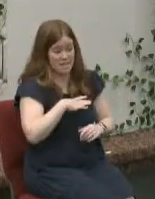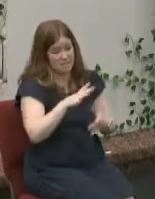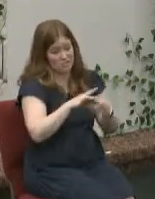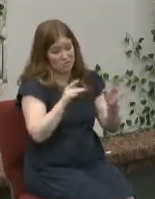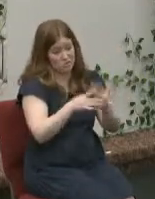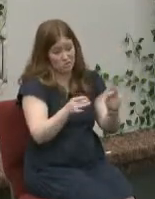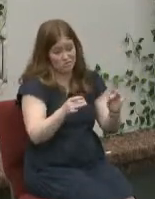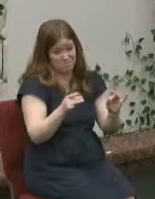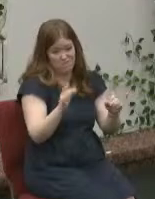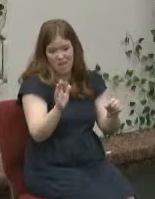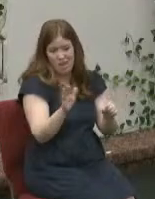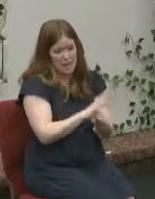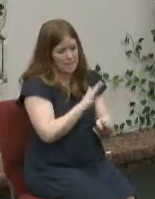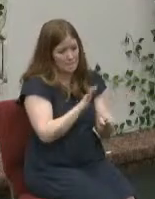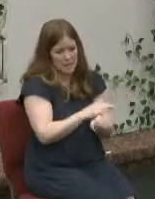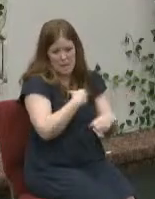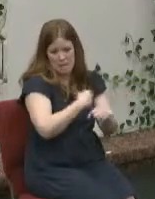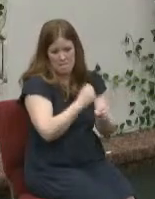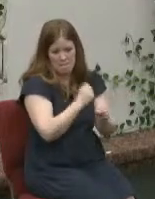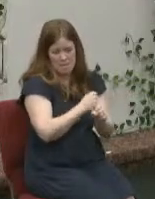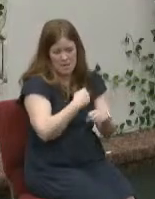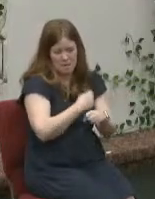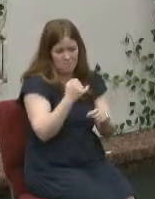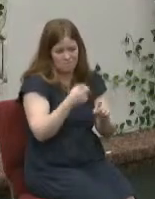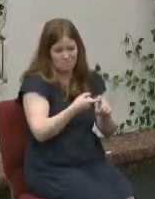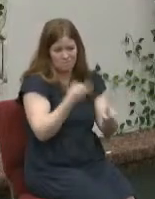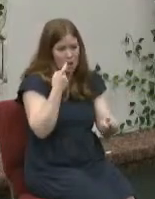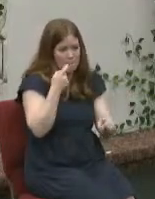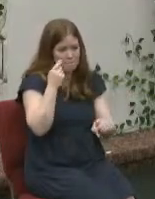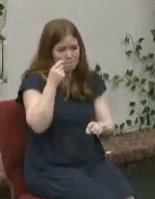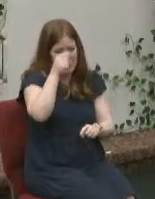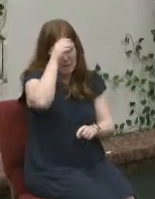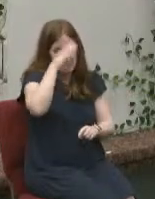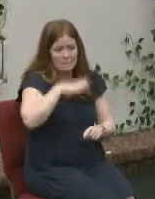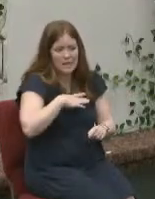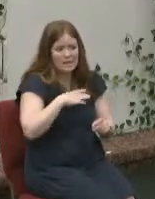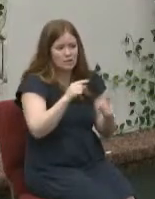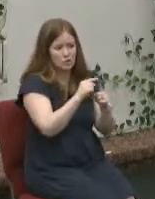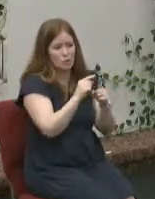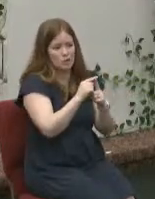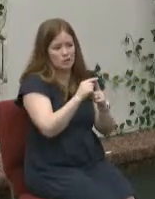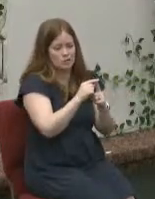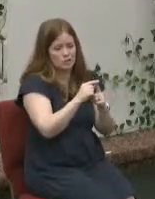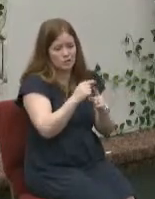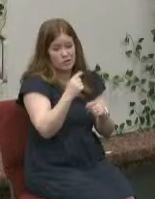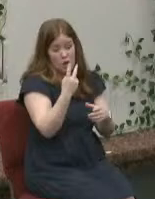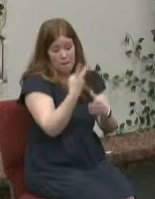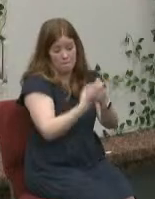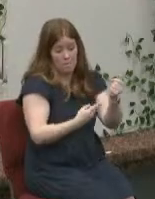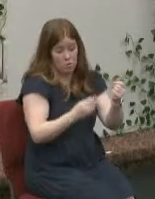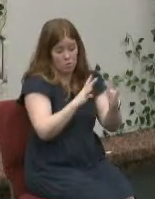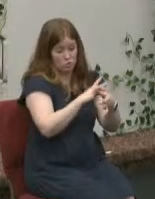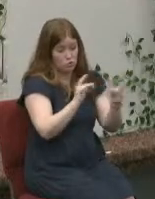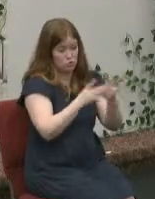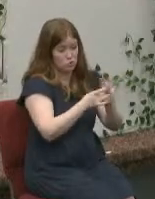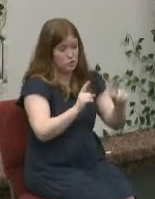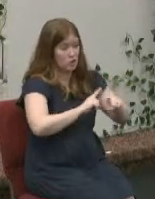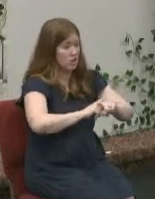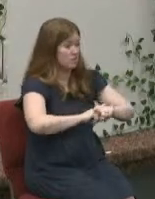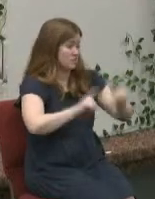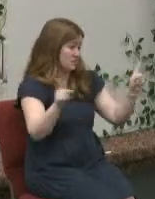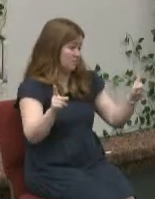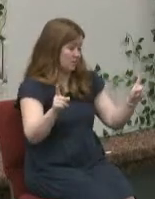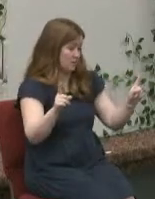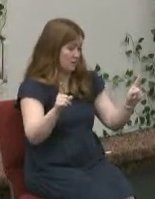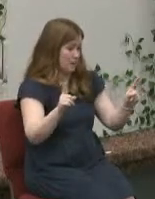completely only on earth story and these two stories are different renditions of